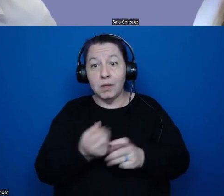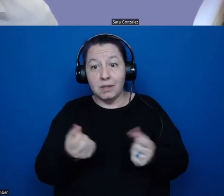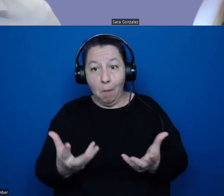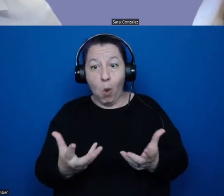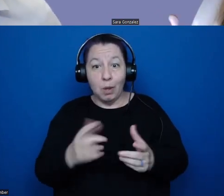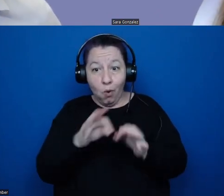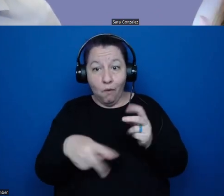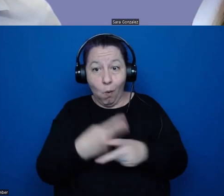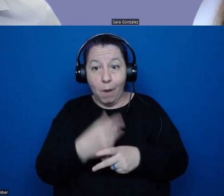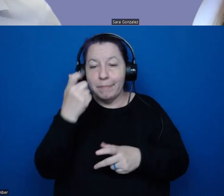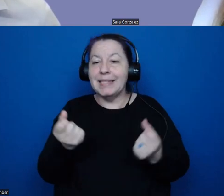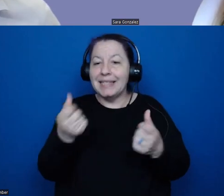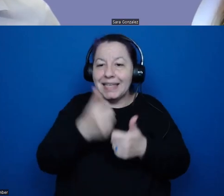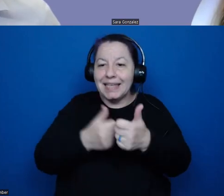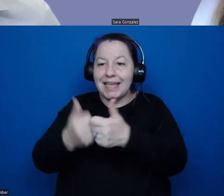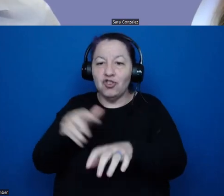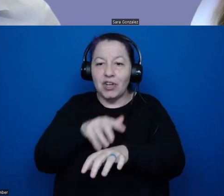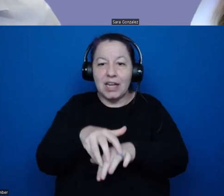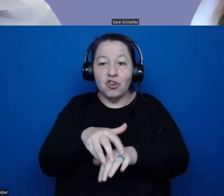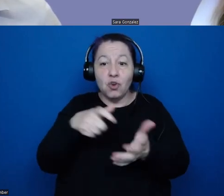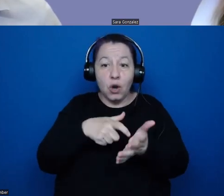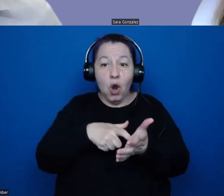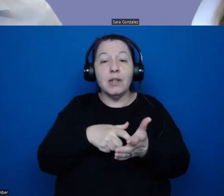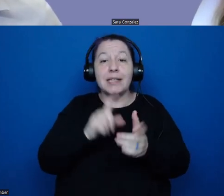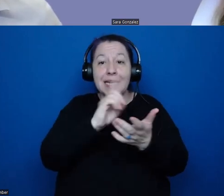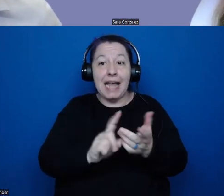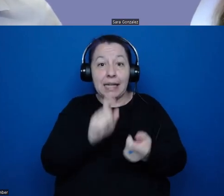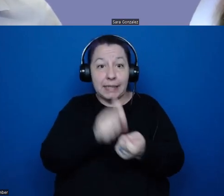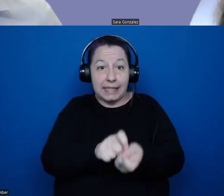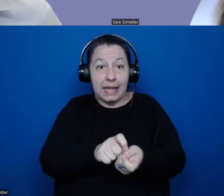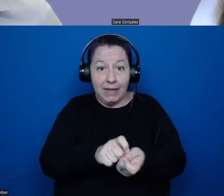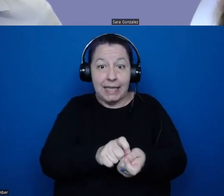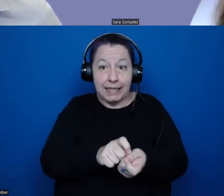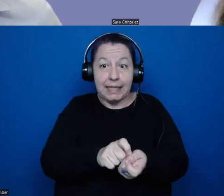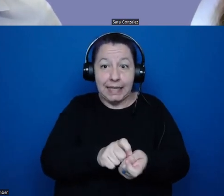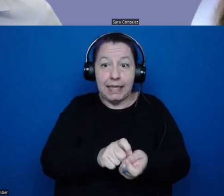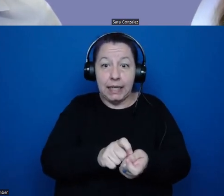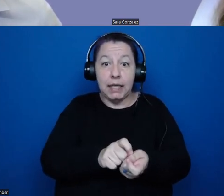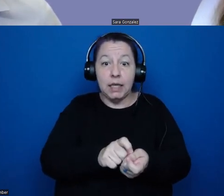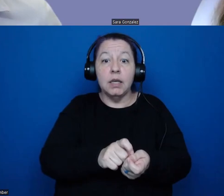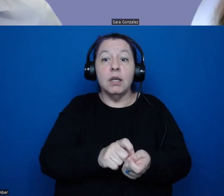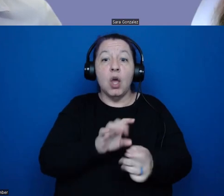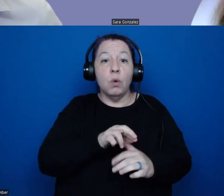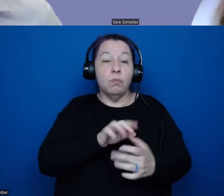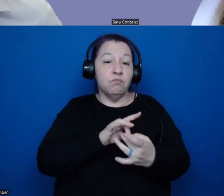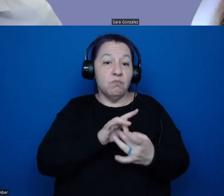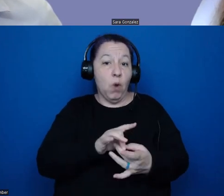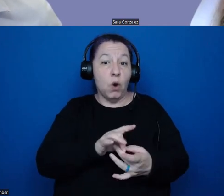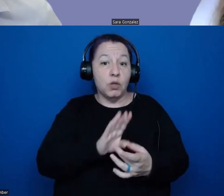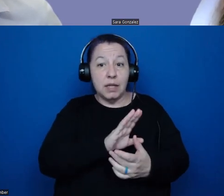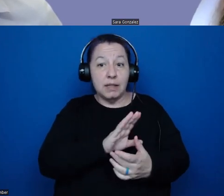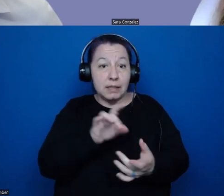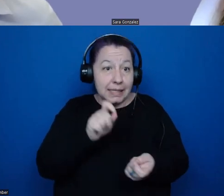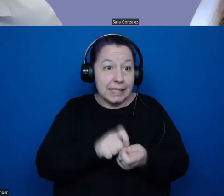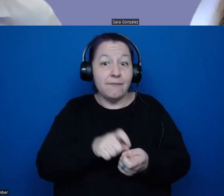indigenous, each indigenous archaeology is designed specifically in reference to the specific needs,